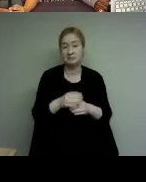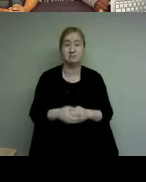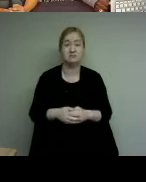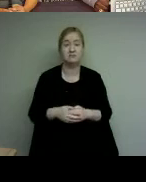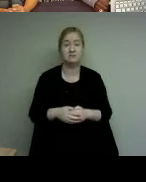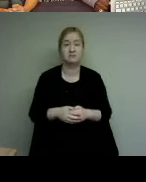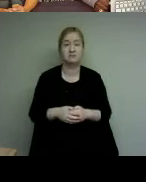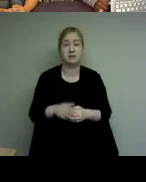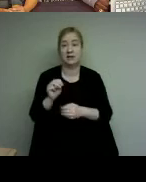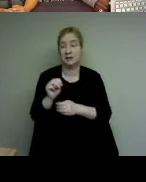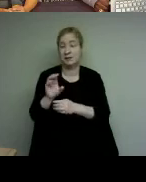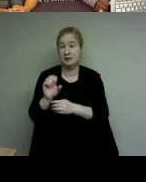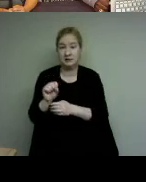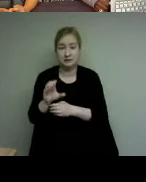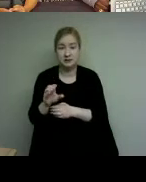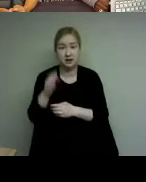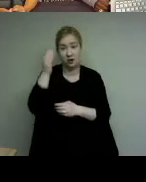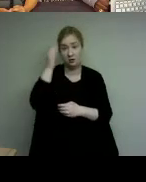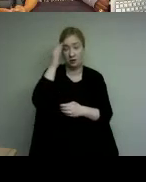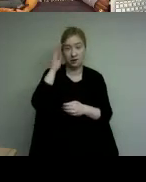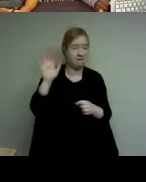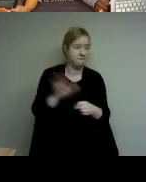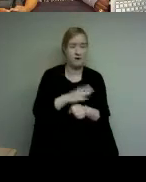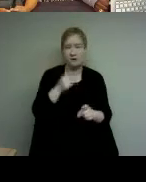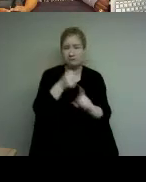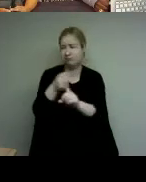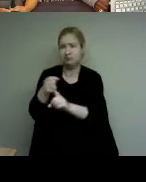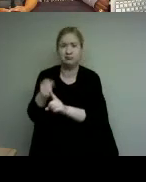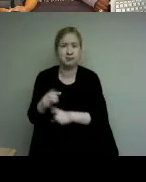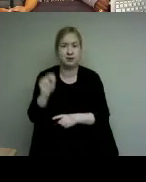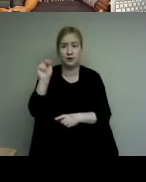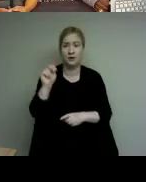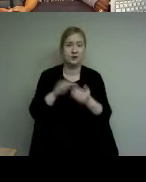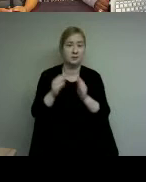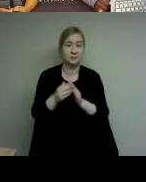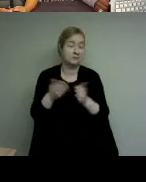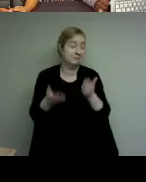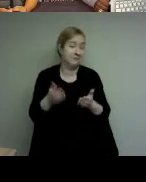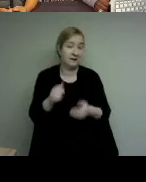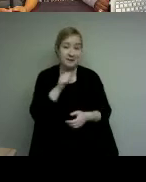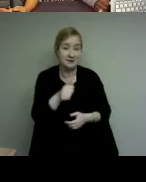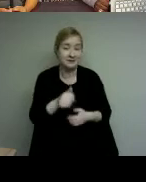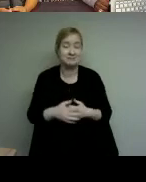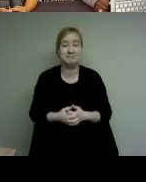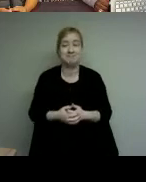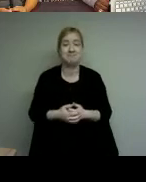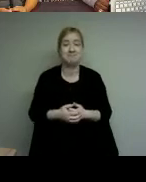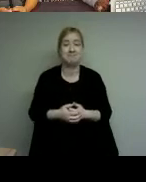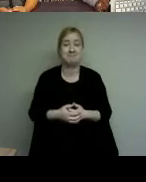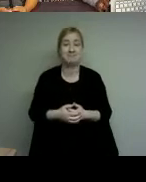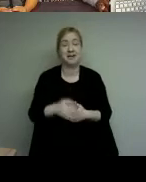construction sector council has had on the lives of our northern communities but we strongly believe even if we influence one